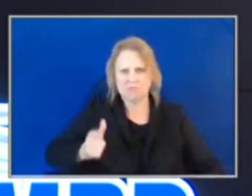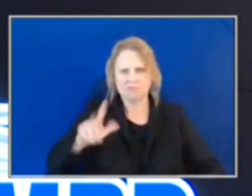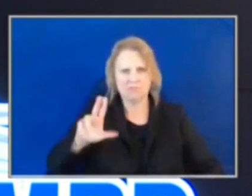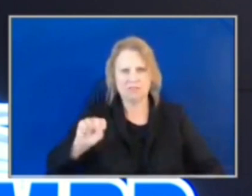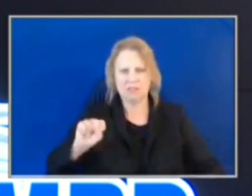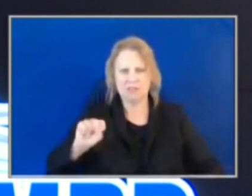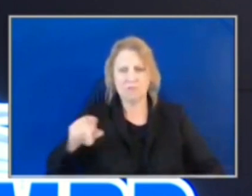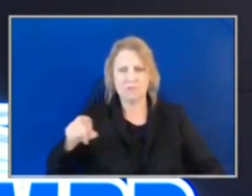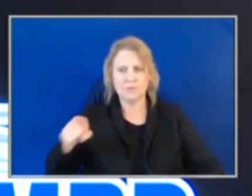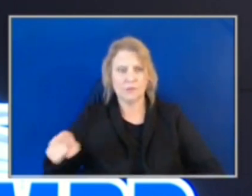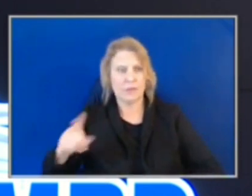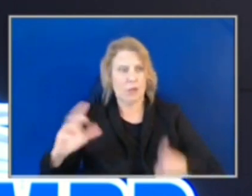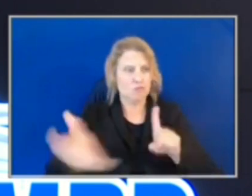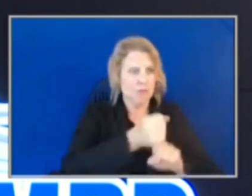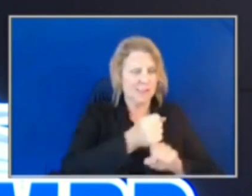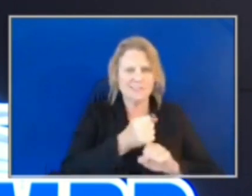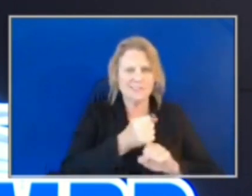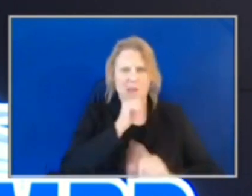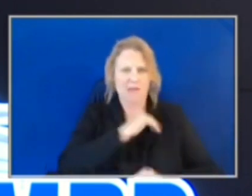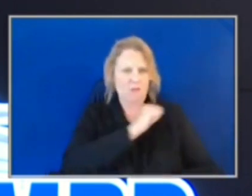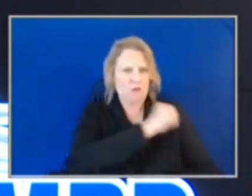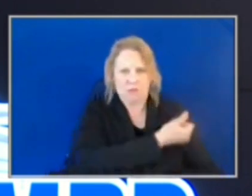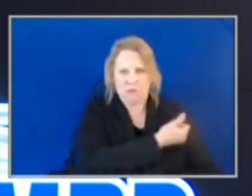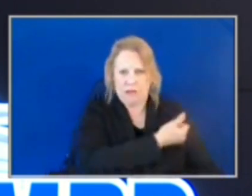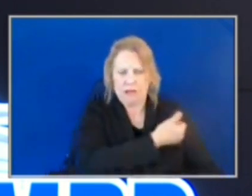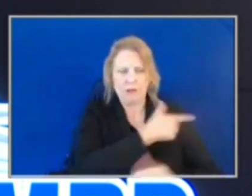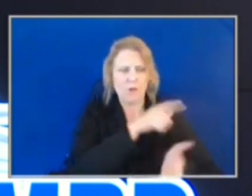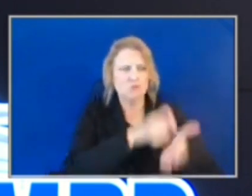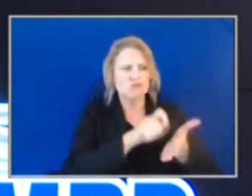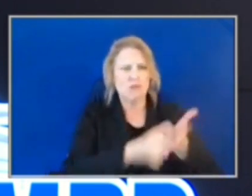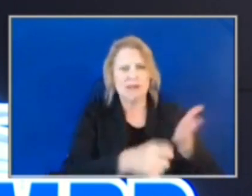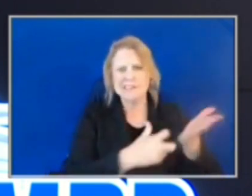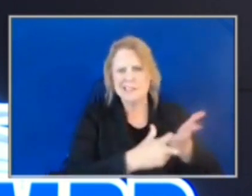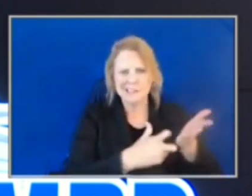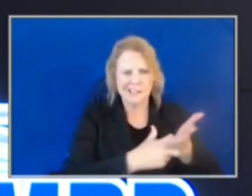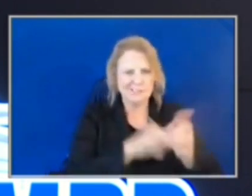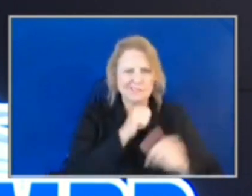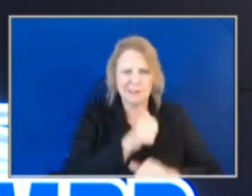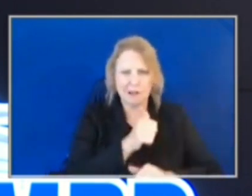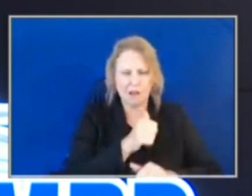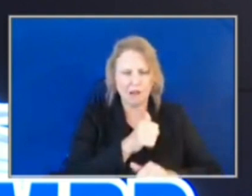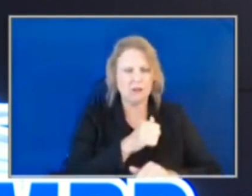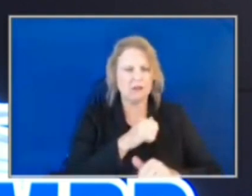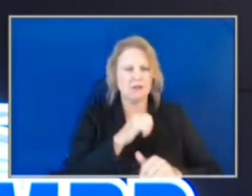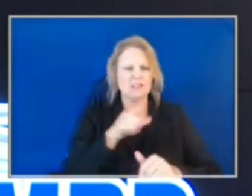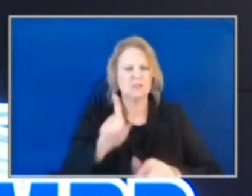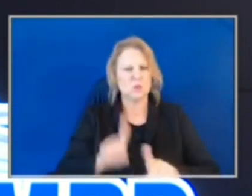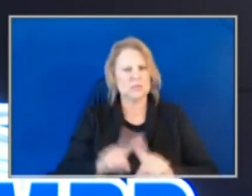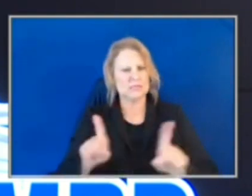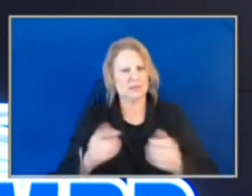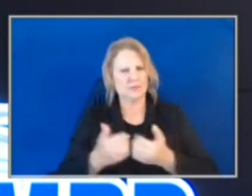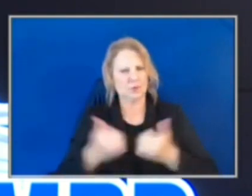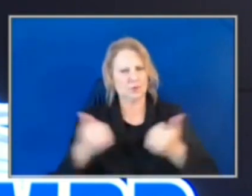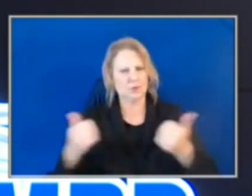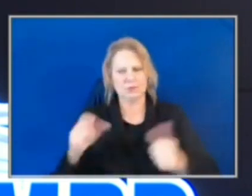or write citations, and their uniforms and vehicles will clearly distinguish them from police officers. However, they will have the same